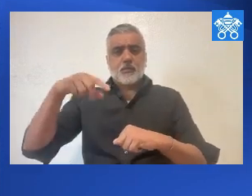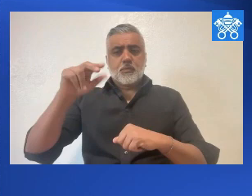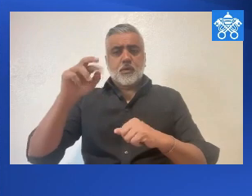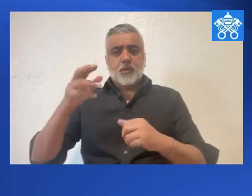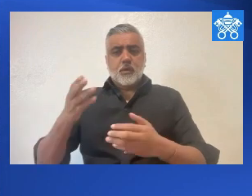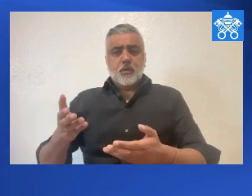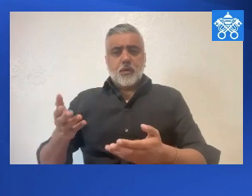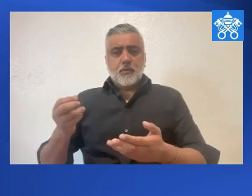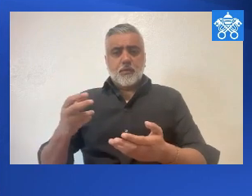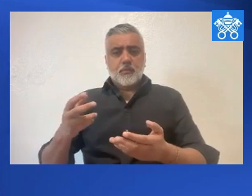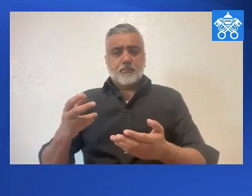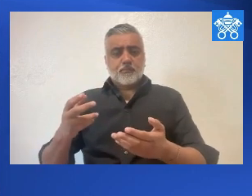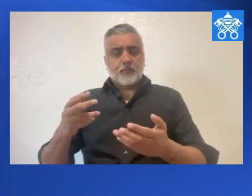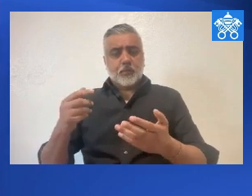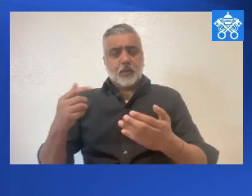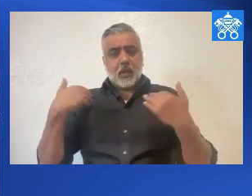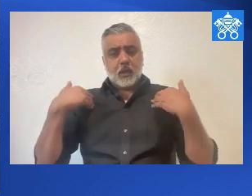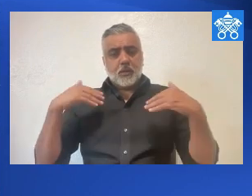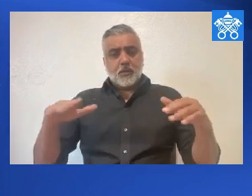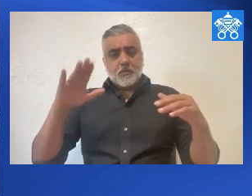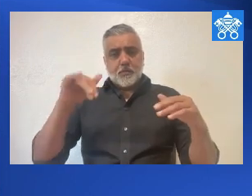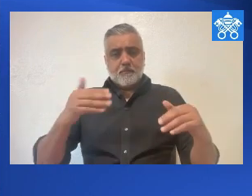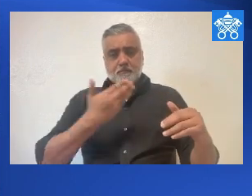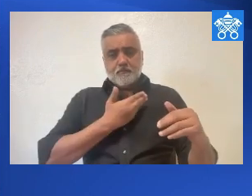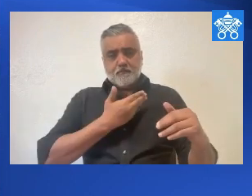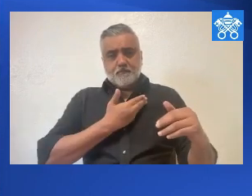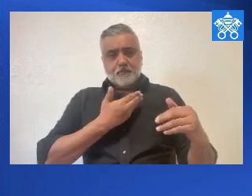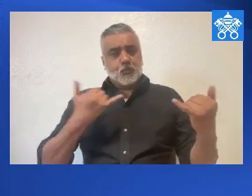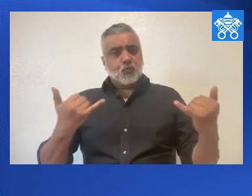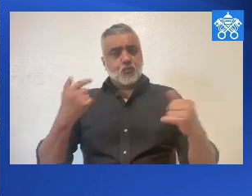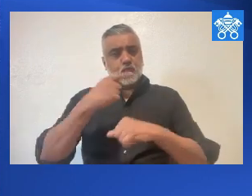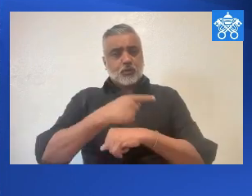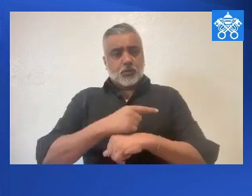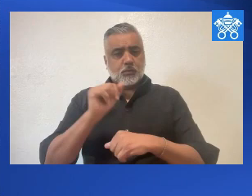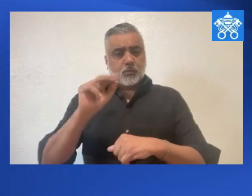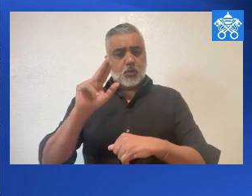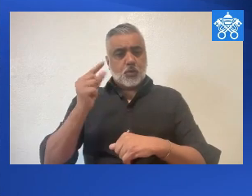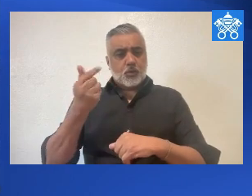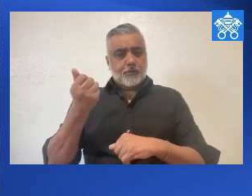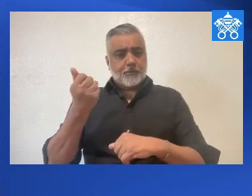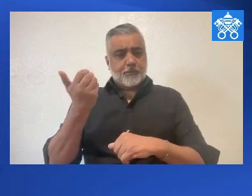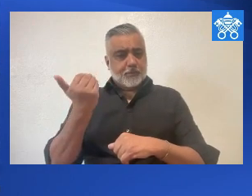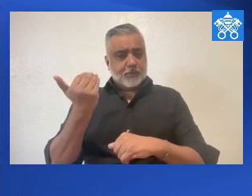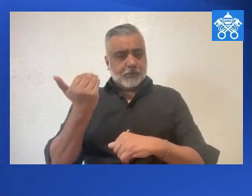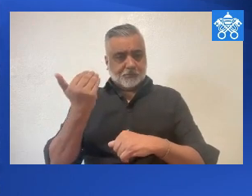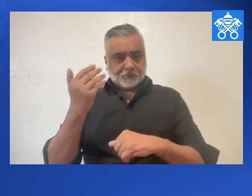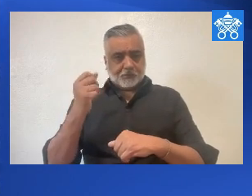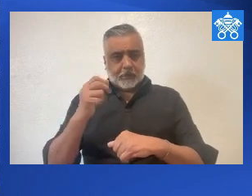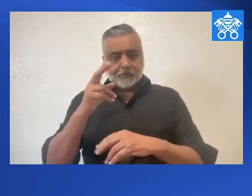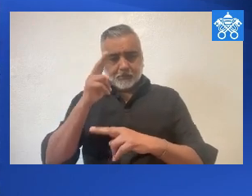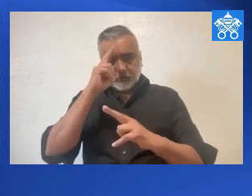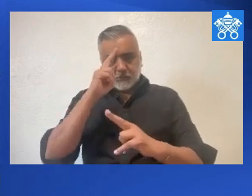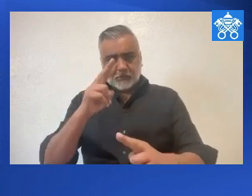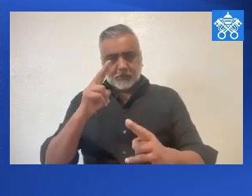Peter's Square of the Recitation of the Angelus to be led here, of course, by Pope Francis. Today on August